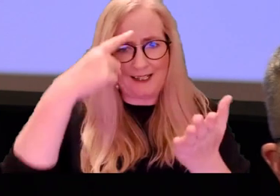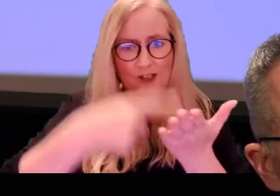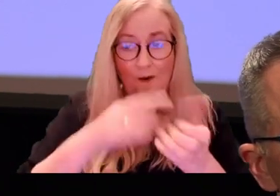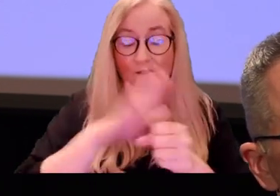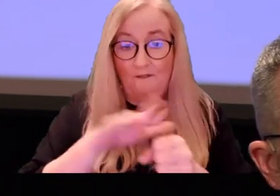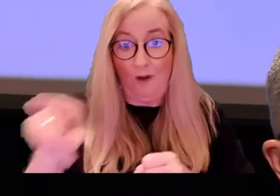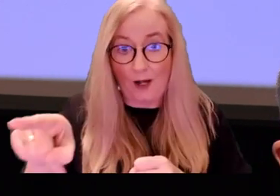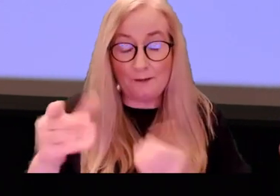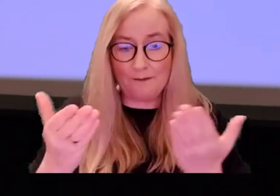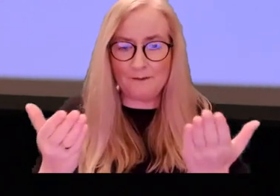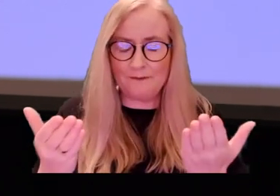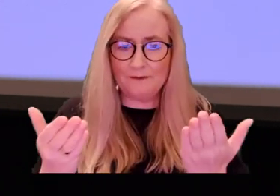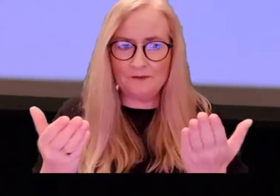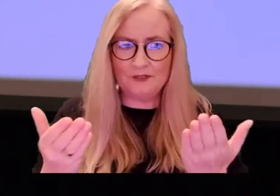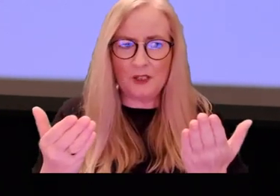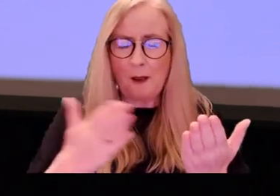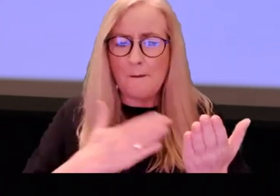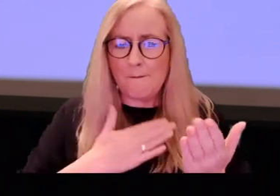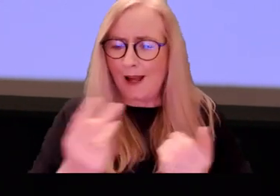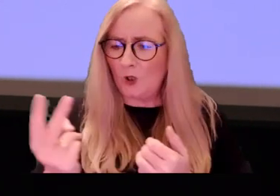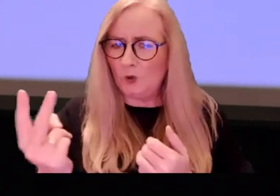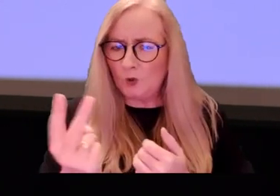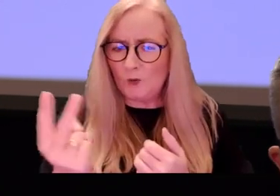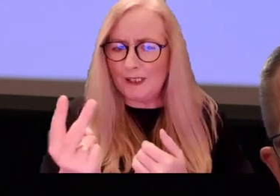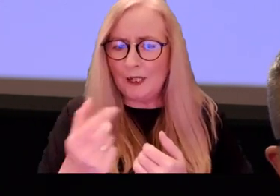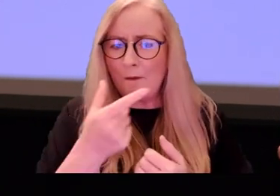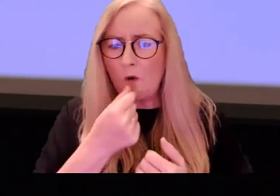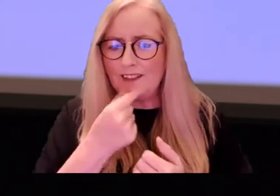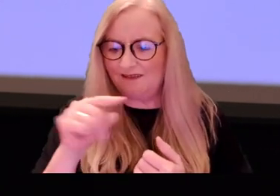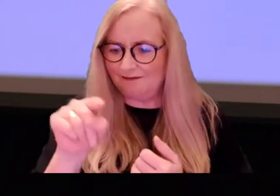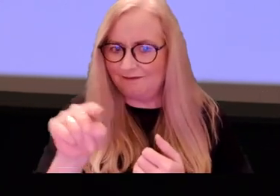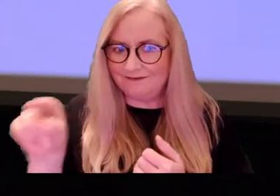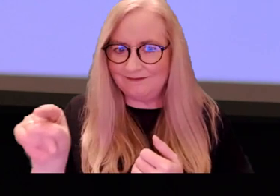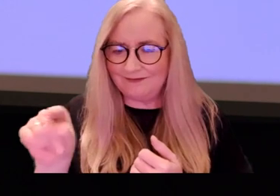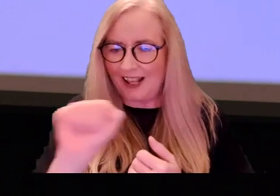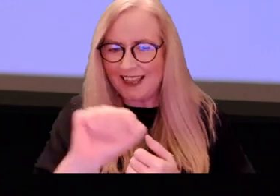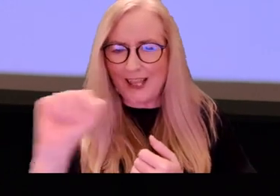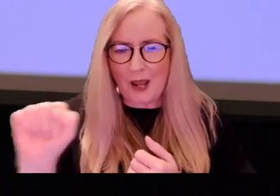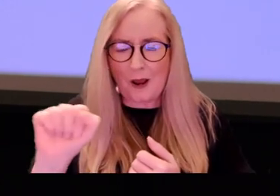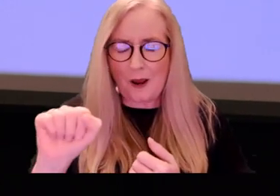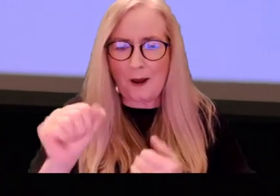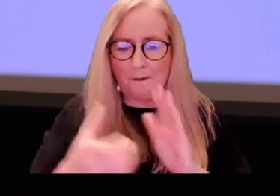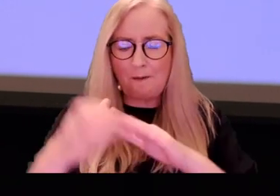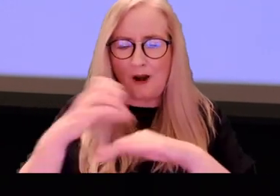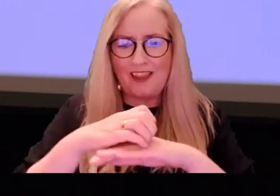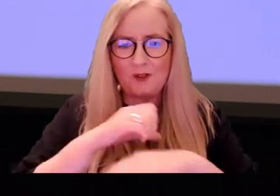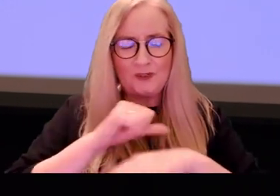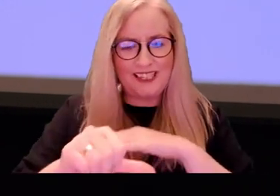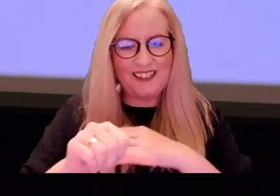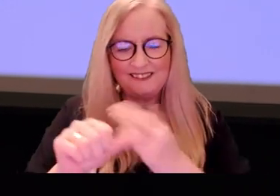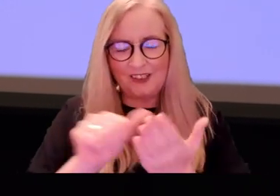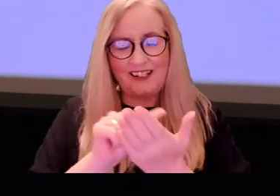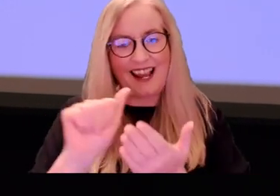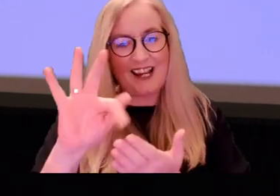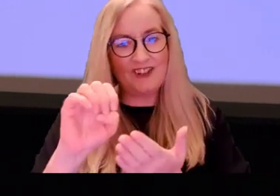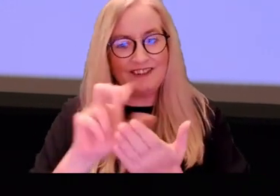made that decision for him it's it's my twin boys birthday today they're 13